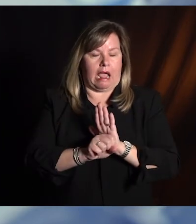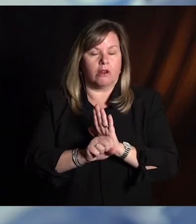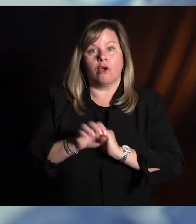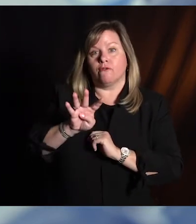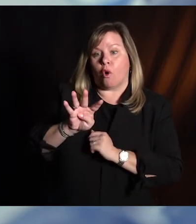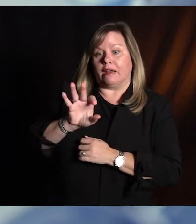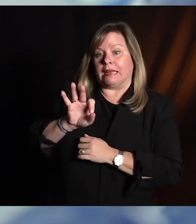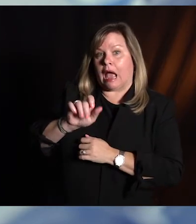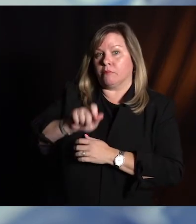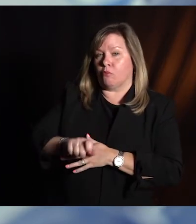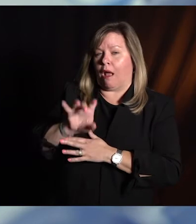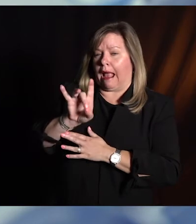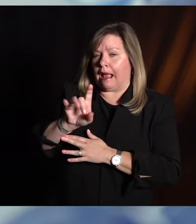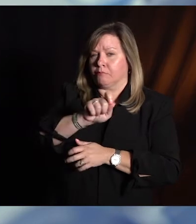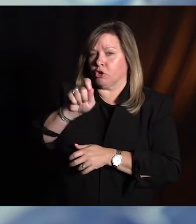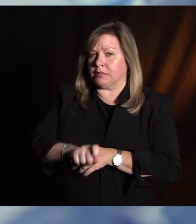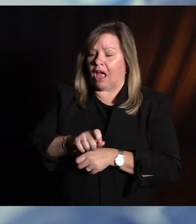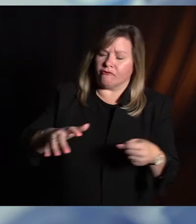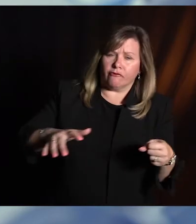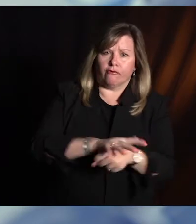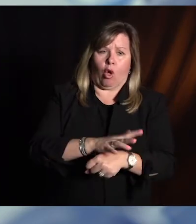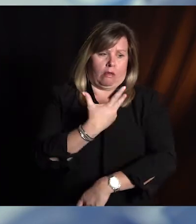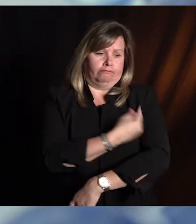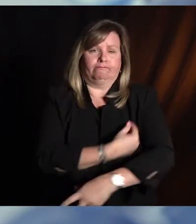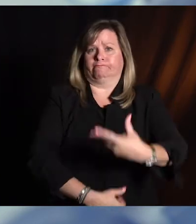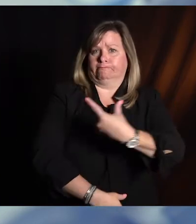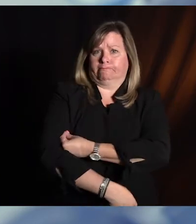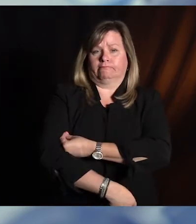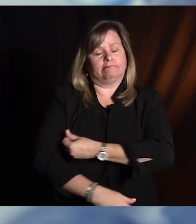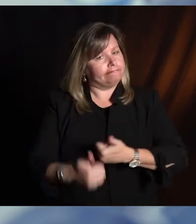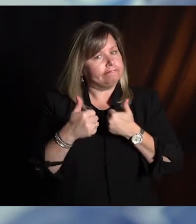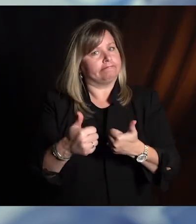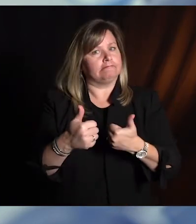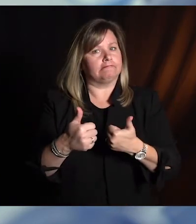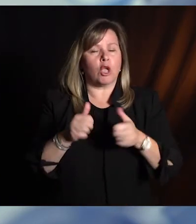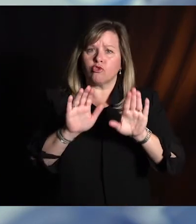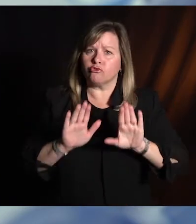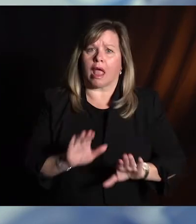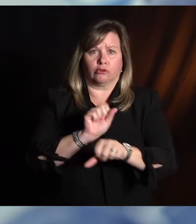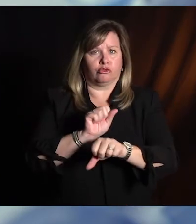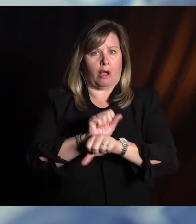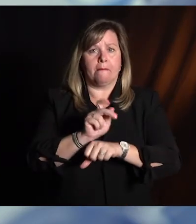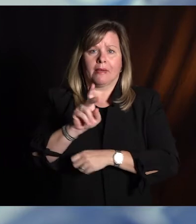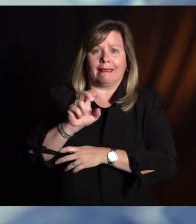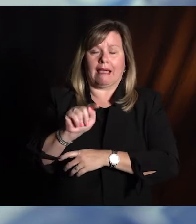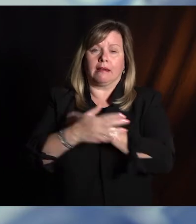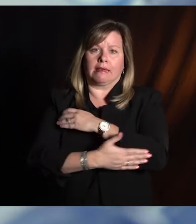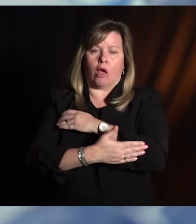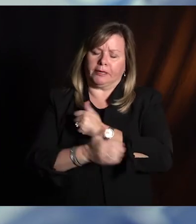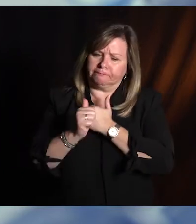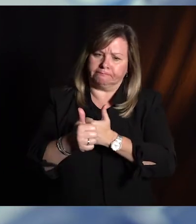of our eligible residents are fully vaccinated. Great job, Kent County. You're doing a great job with vaccination. Please keep up the good work.